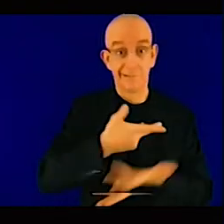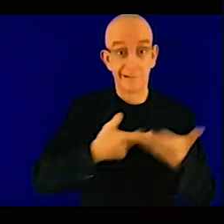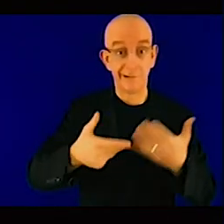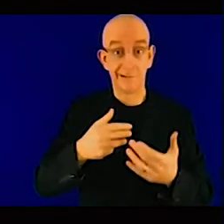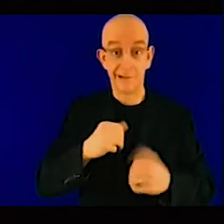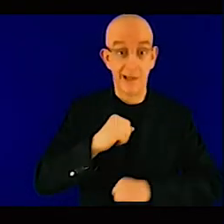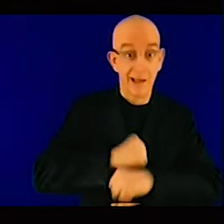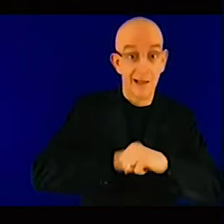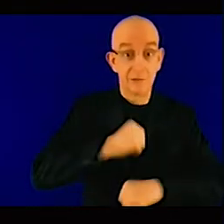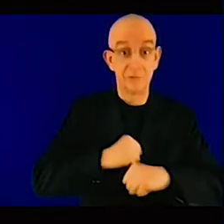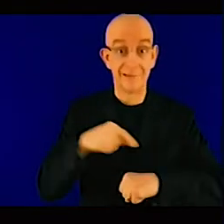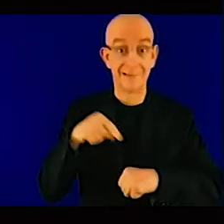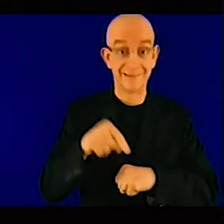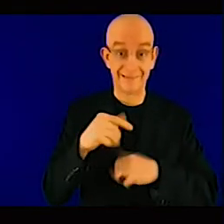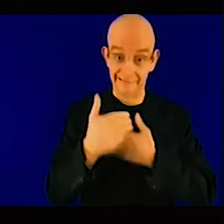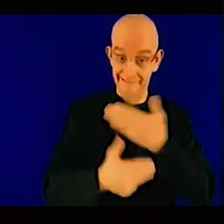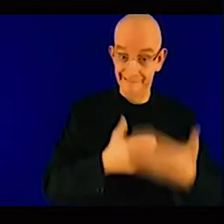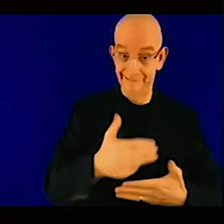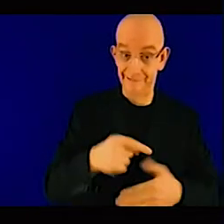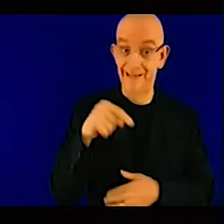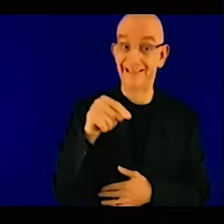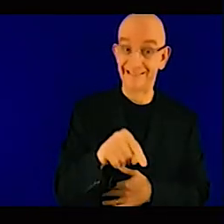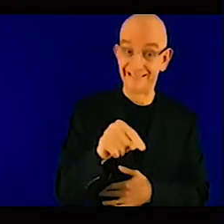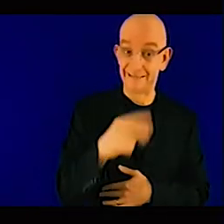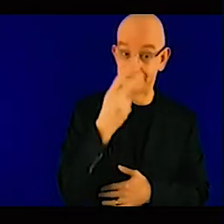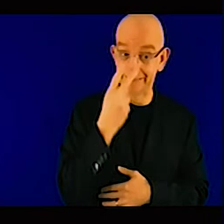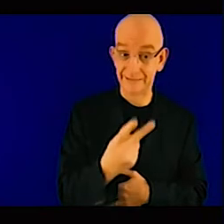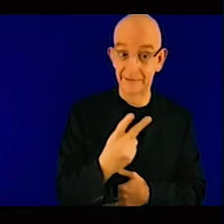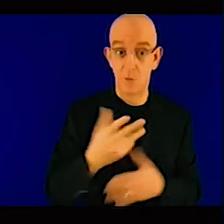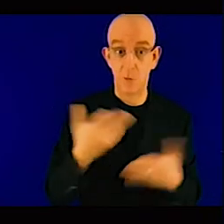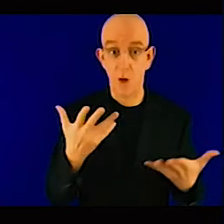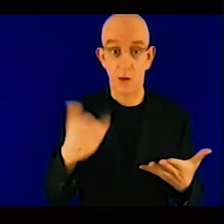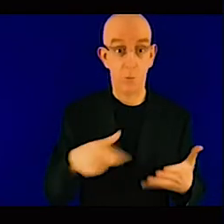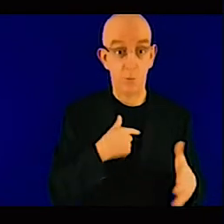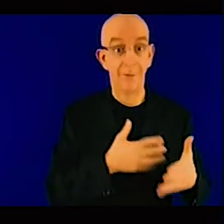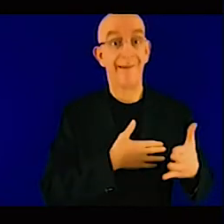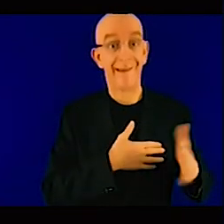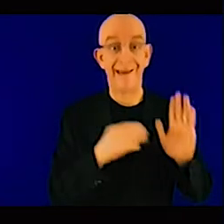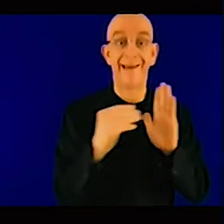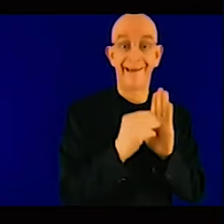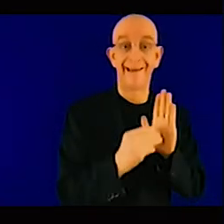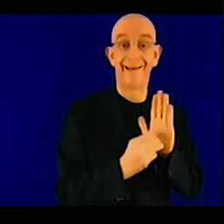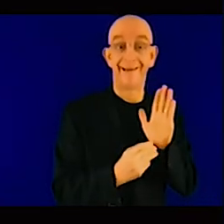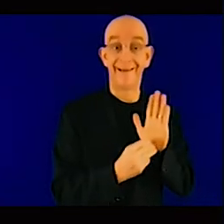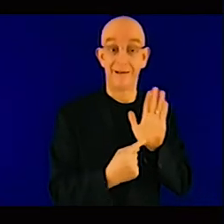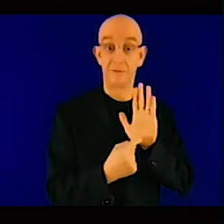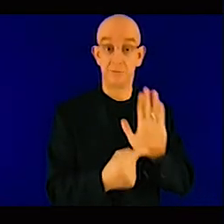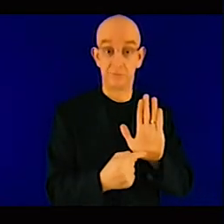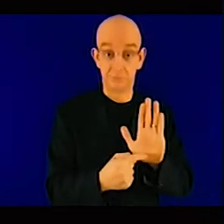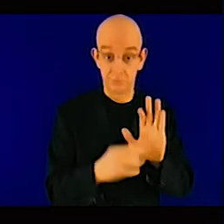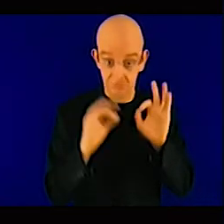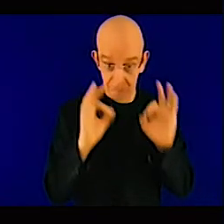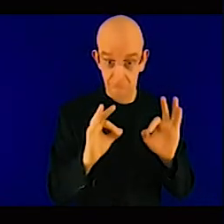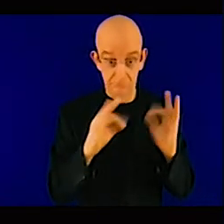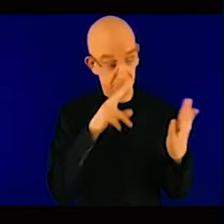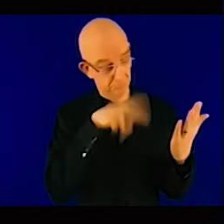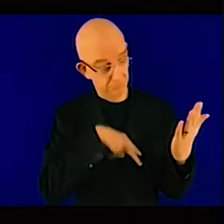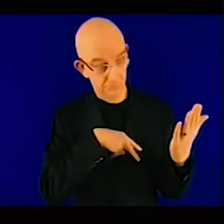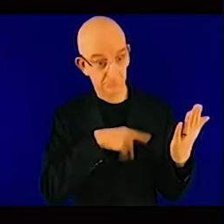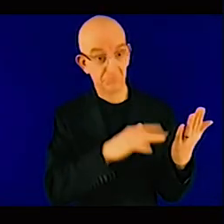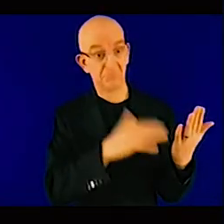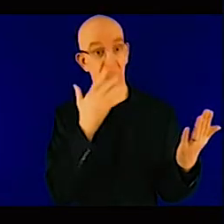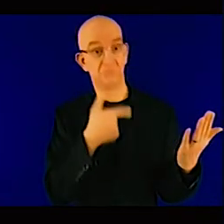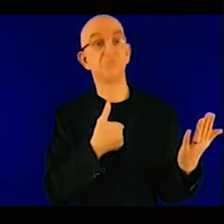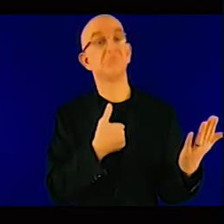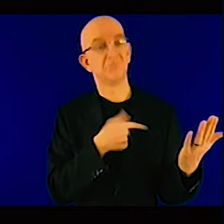Yeah, thank you. Actually, I wanted to put some thoughts on the energy transition, as